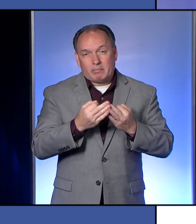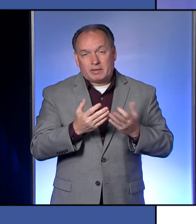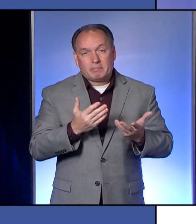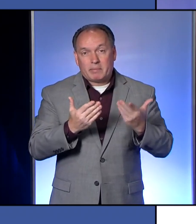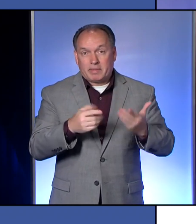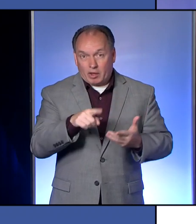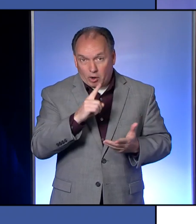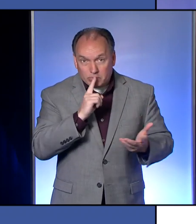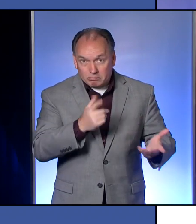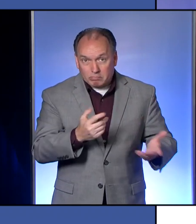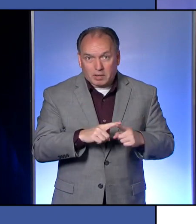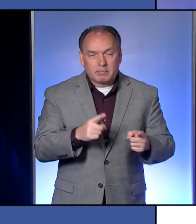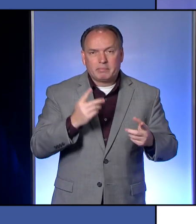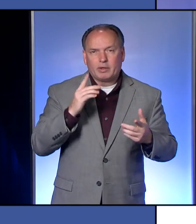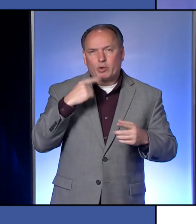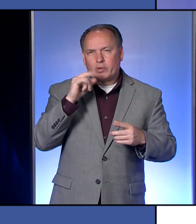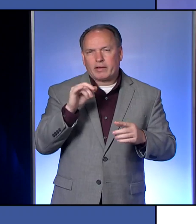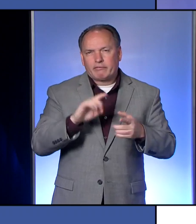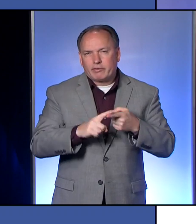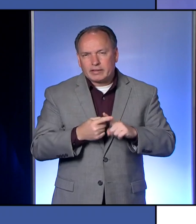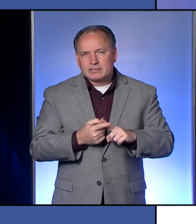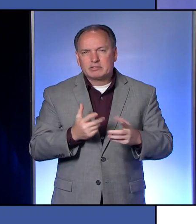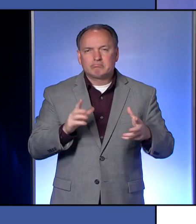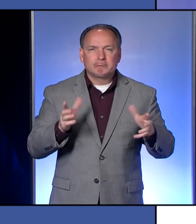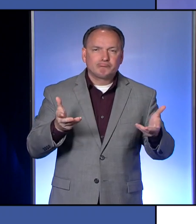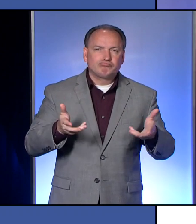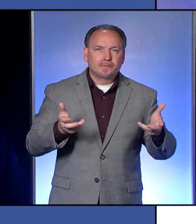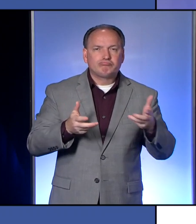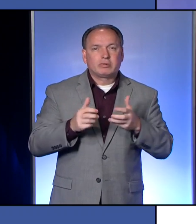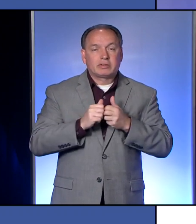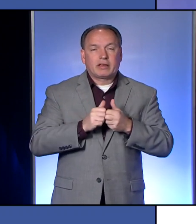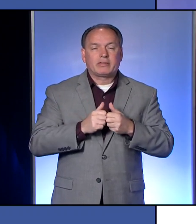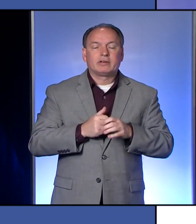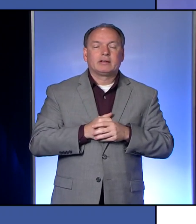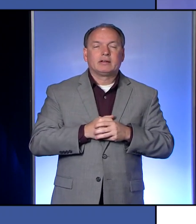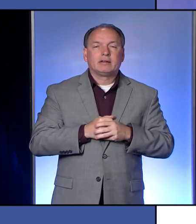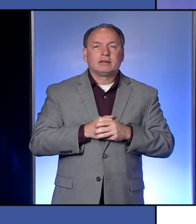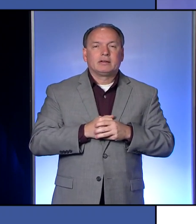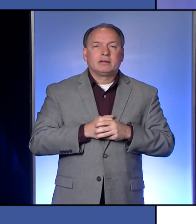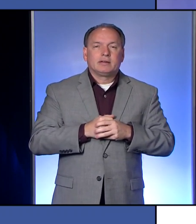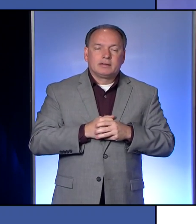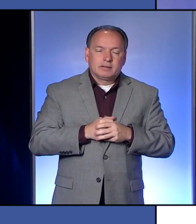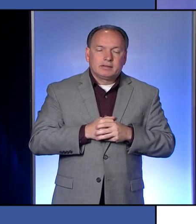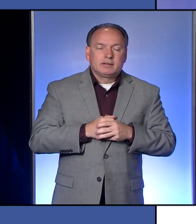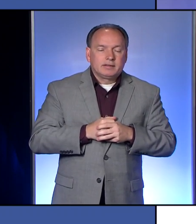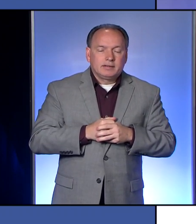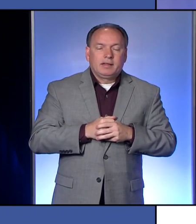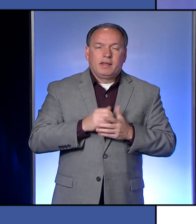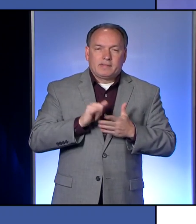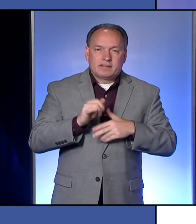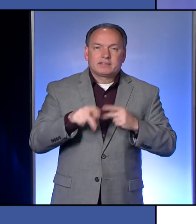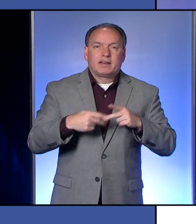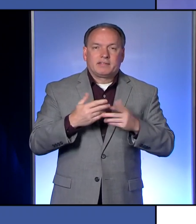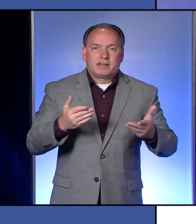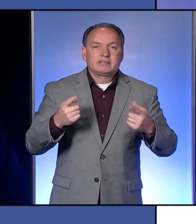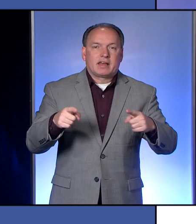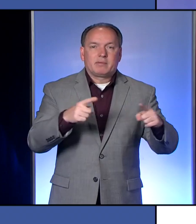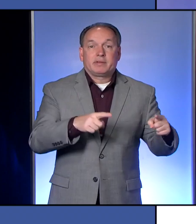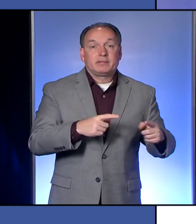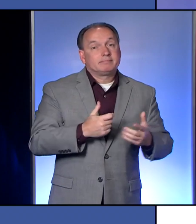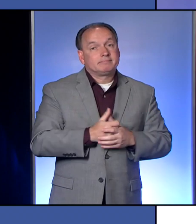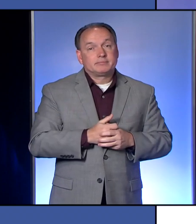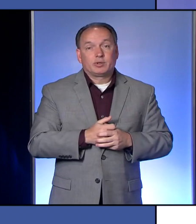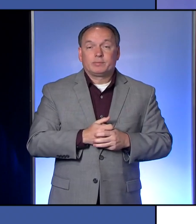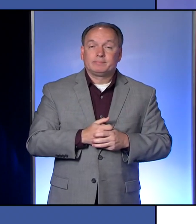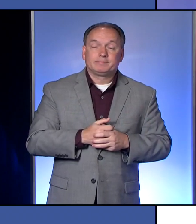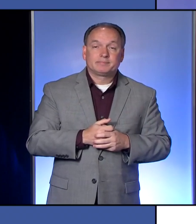Maybe they are, but they look more like just friends kind of being together. And those are the things that are happening. So